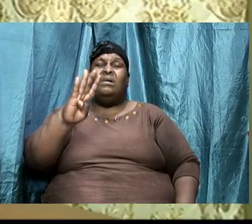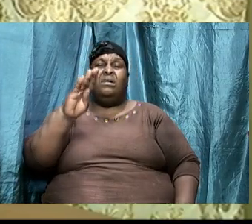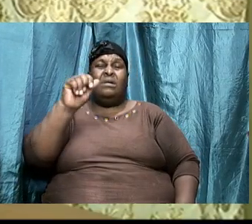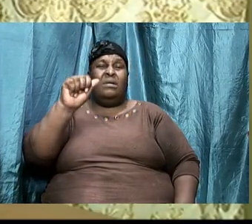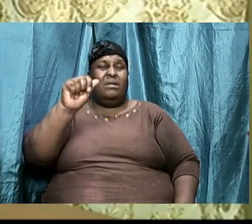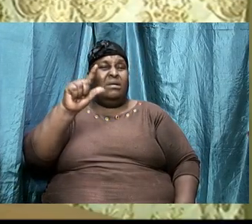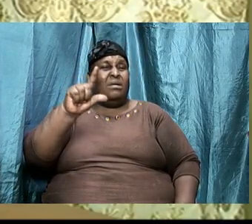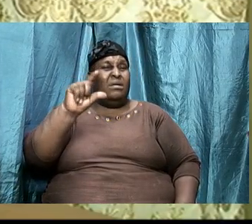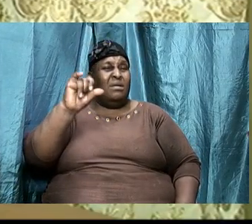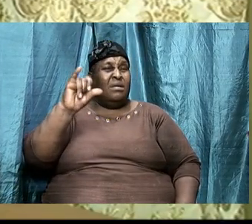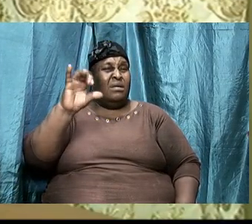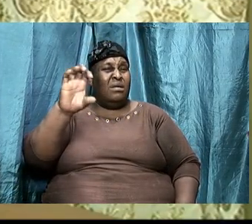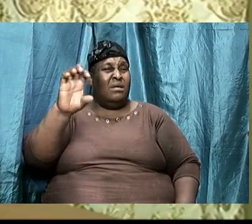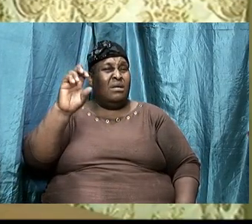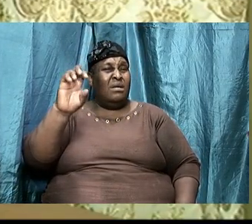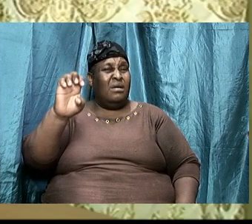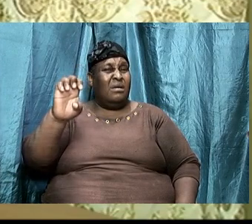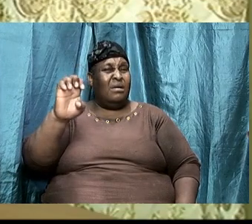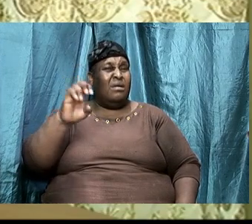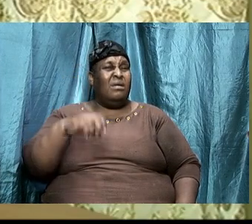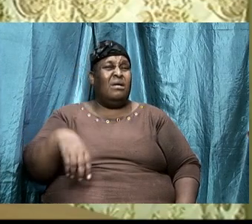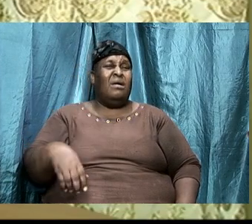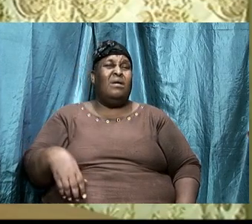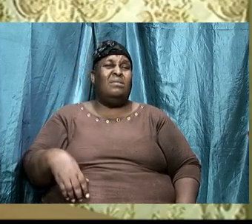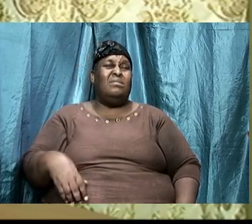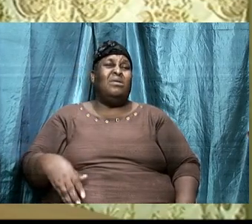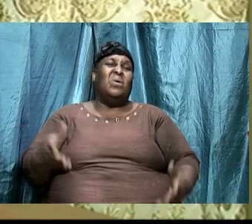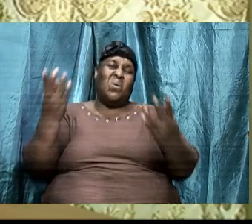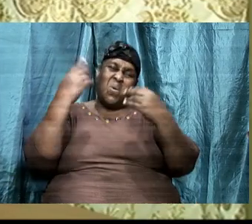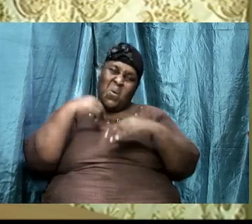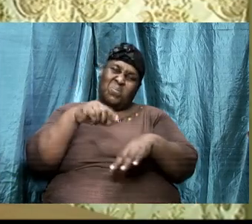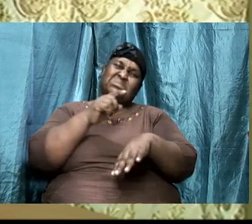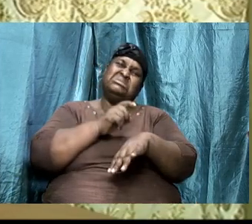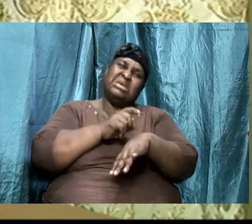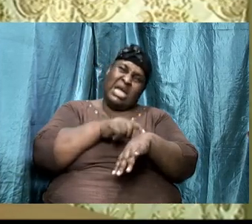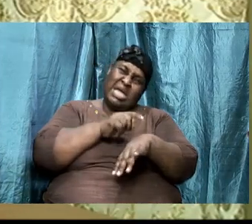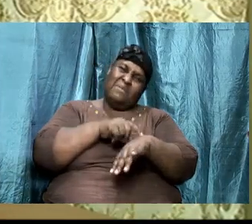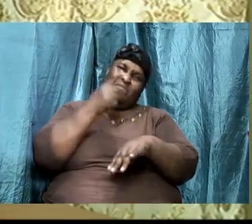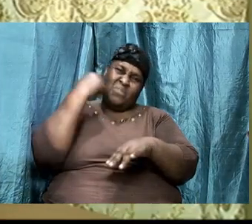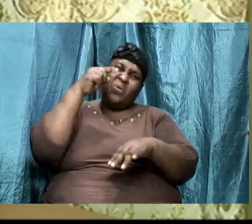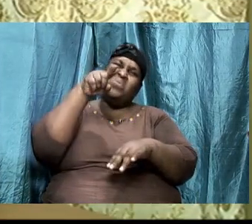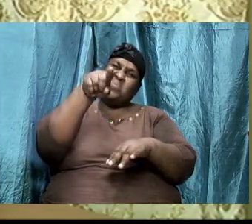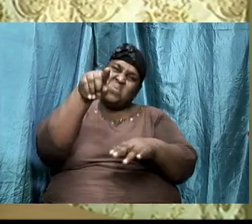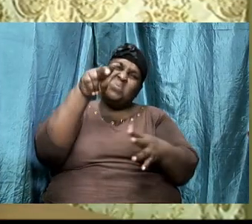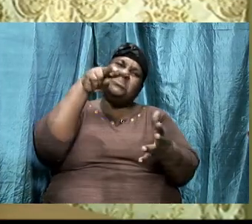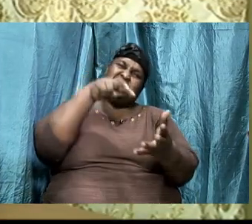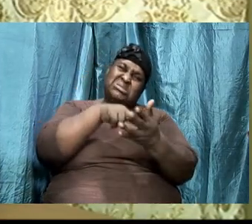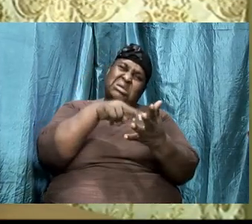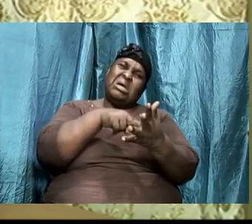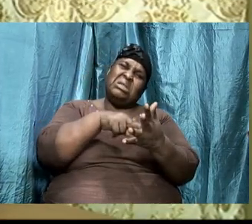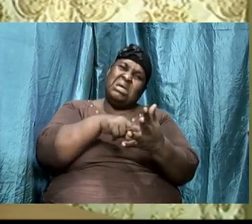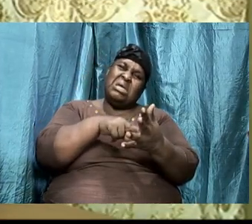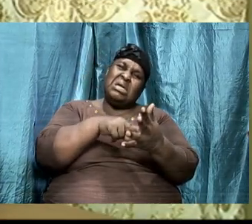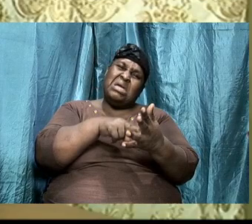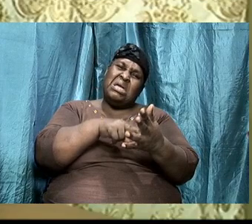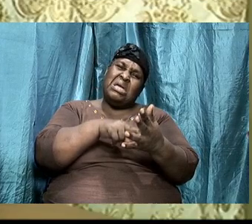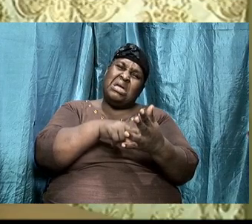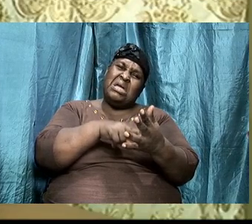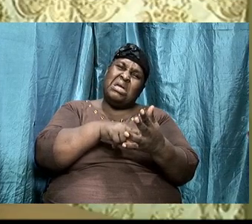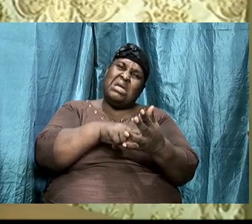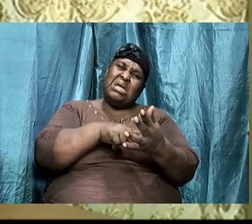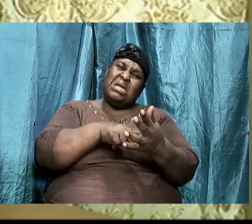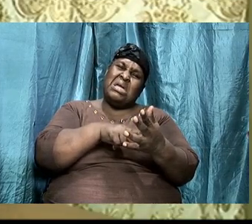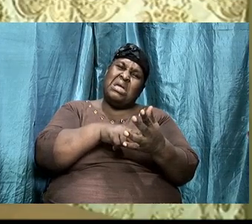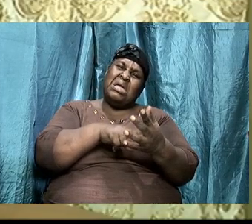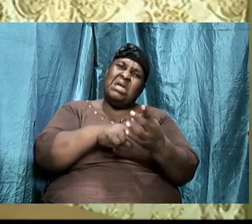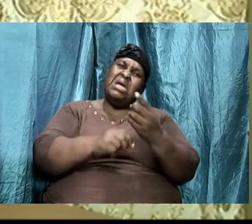and when it comes time for you to stand now stand like a lion and defend yourself from the adversary and tell